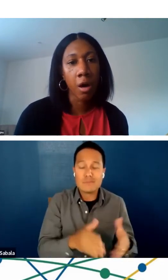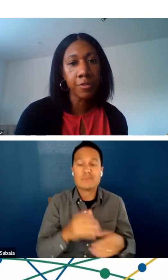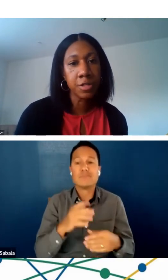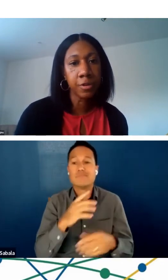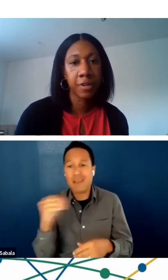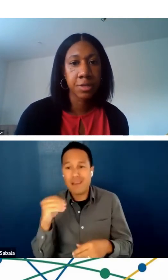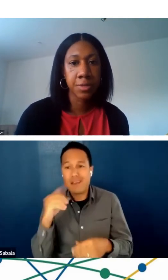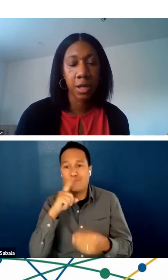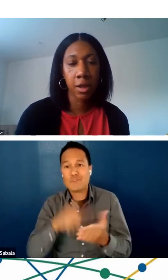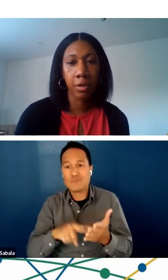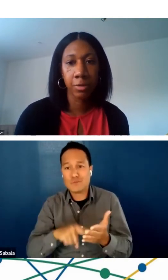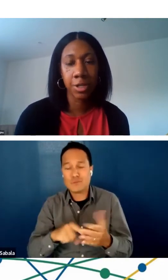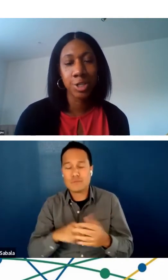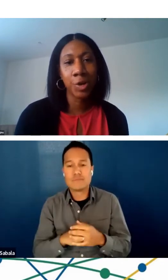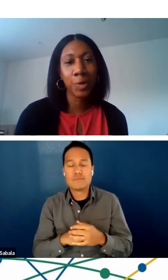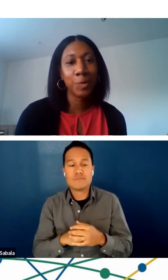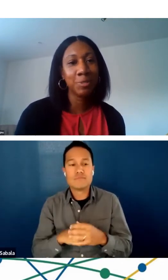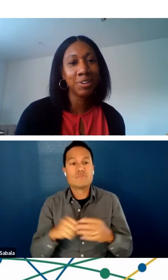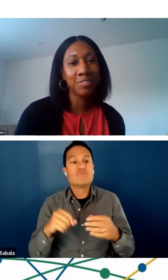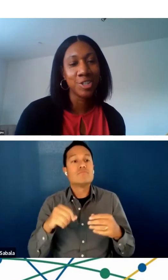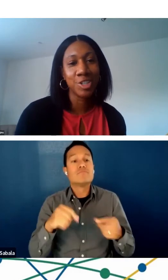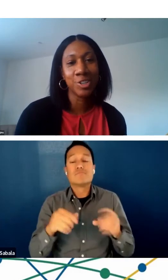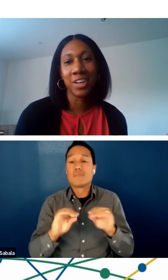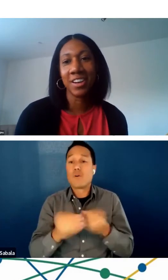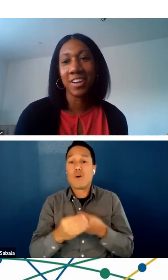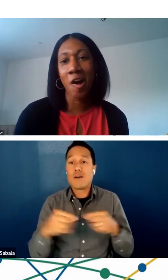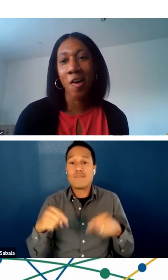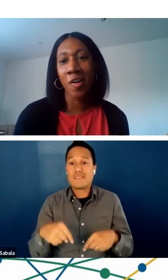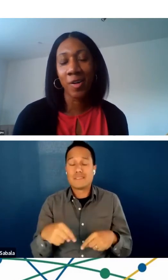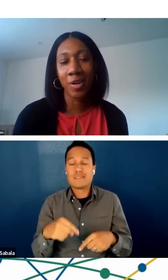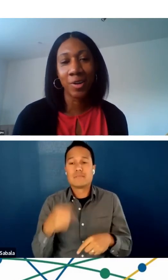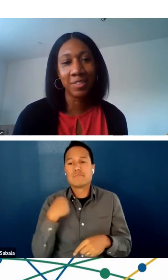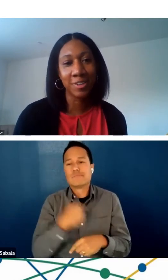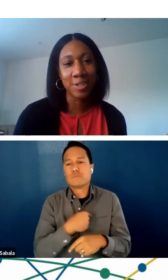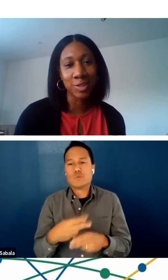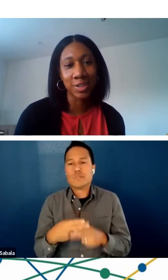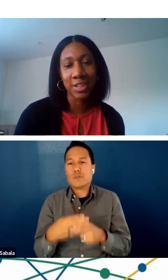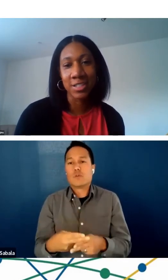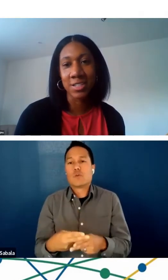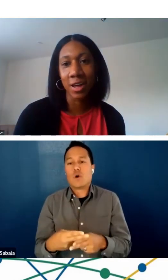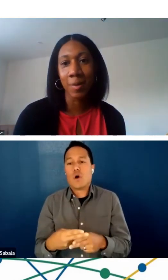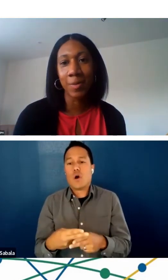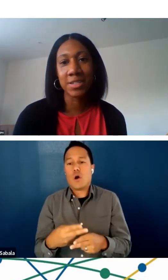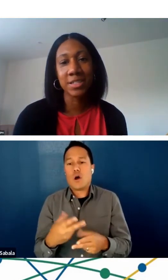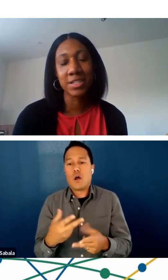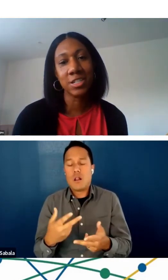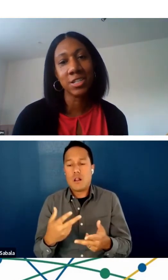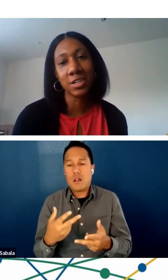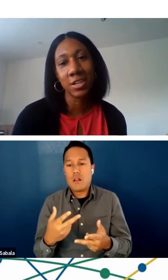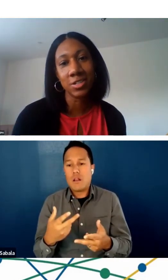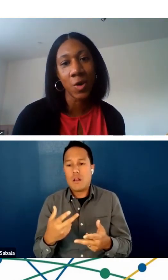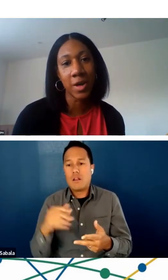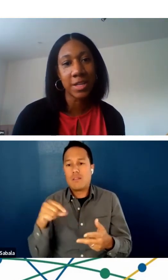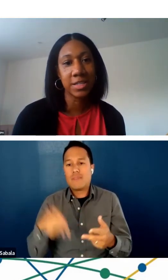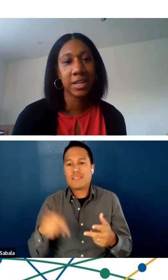The Office for Advancement of Telehealth, which we refer to and I'll refer to in this presentation as OAT.